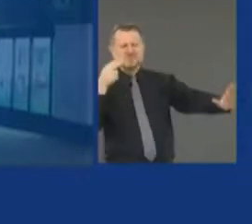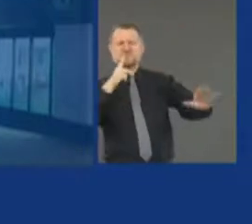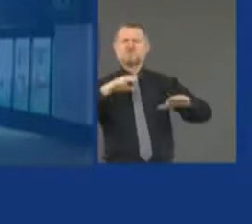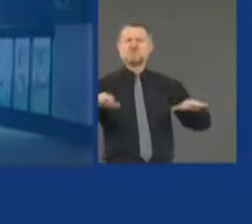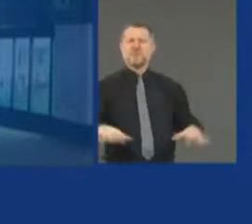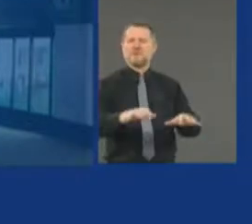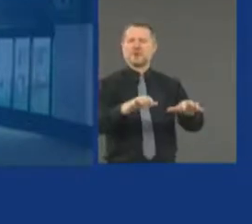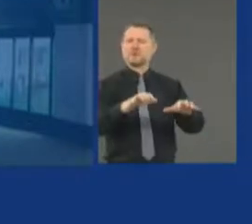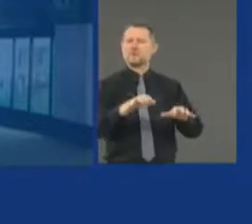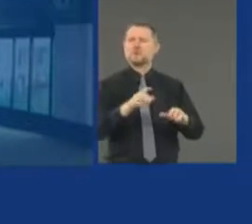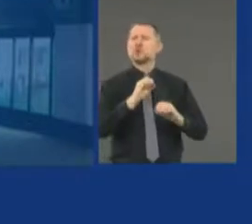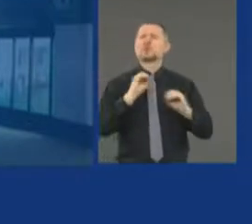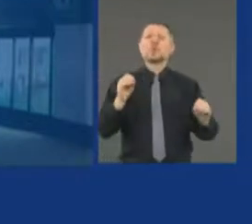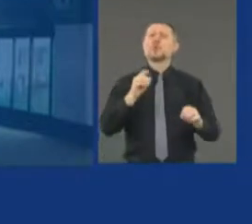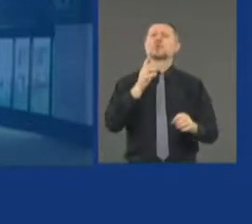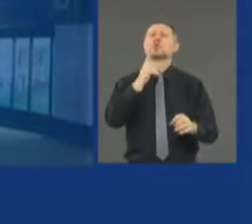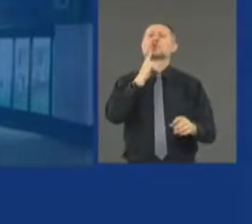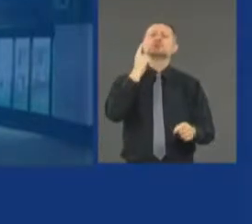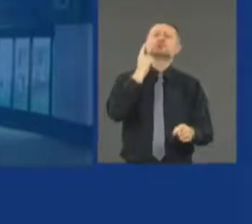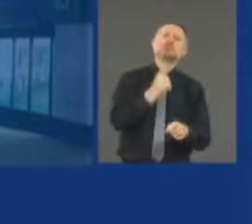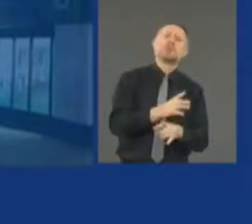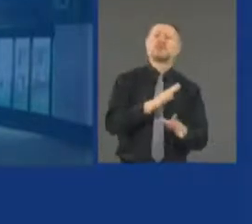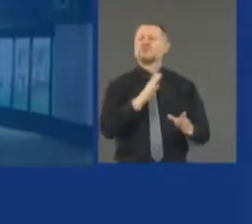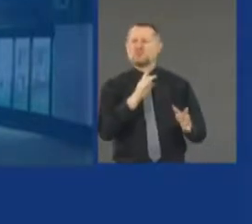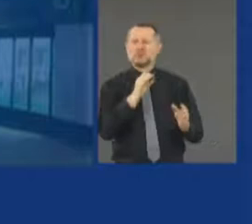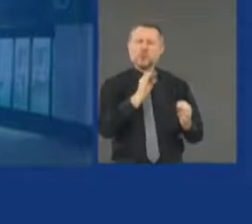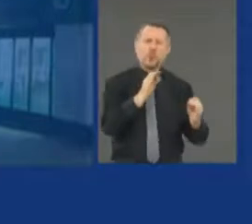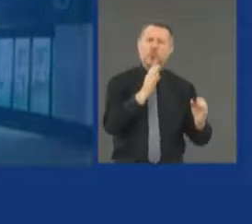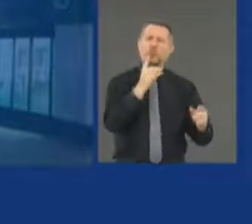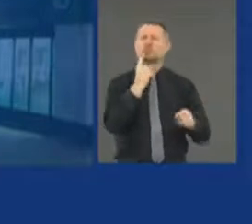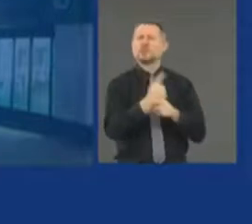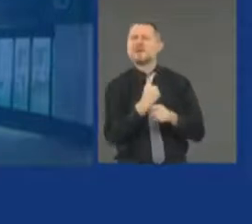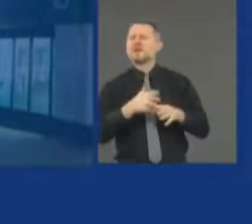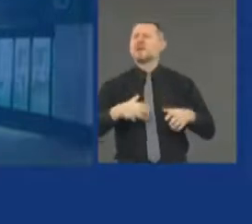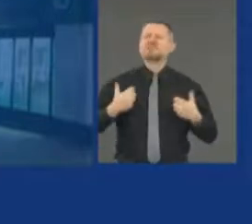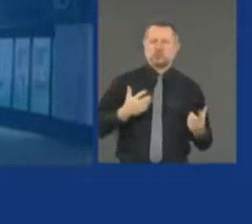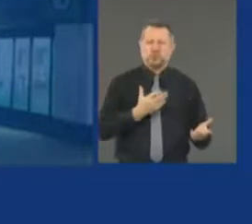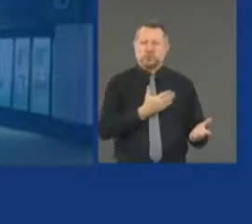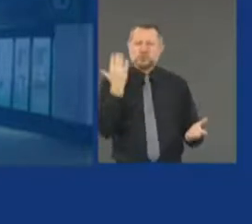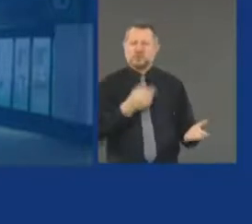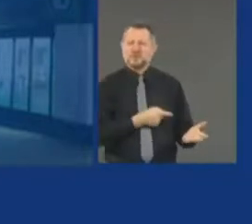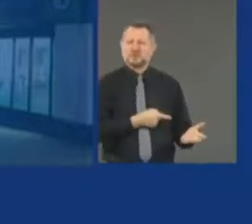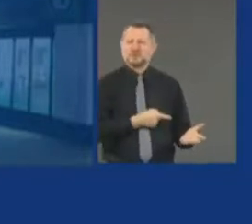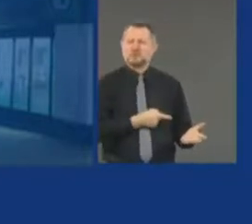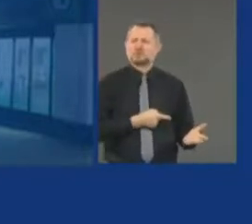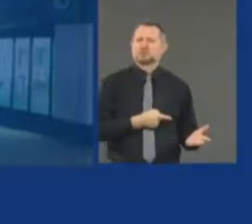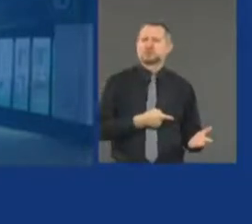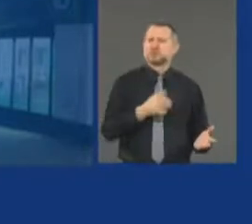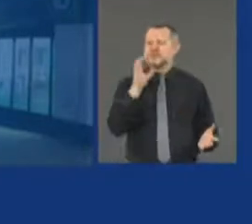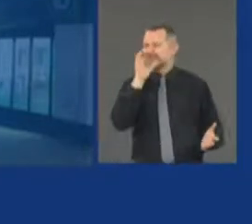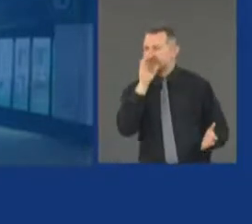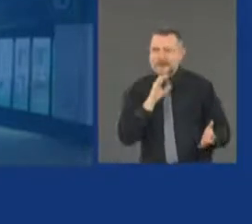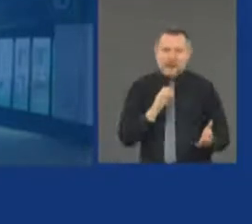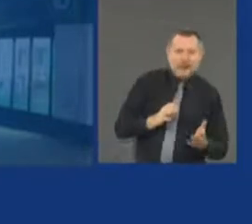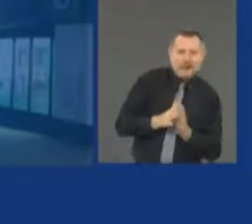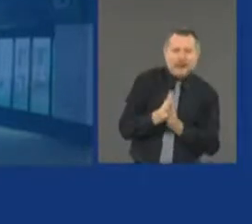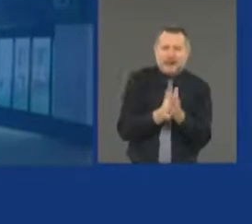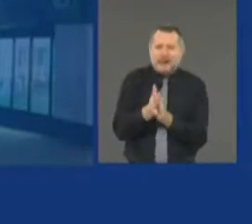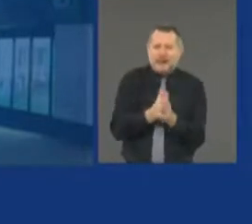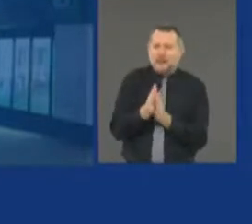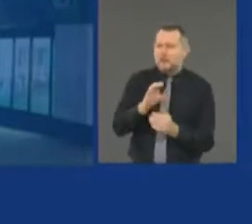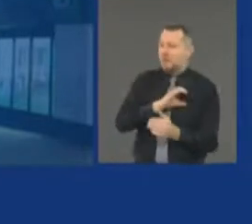indignation. These are opportunists who see the police are busy dealing with the protesters.